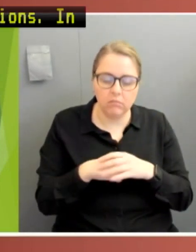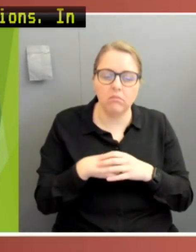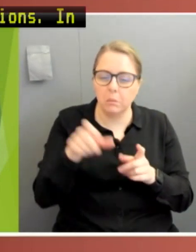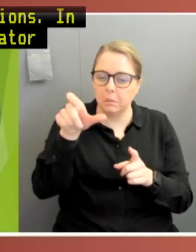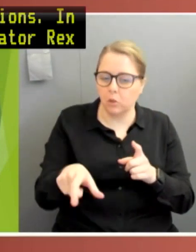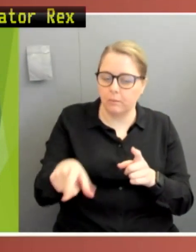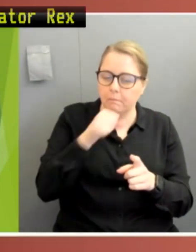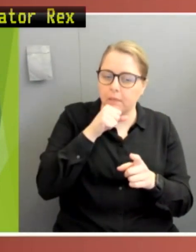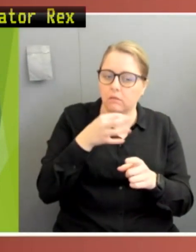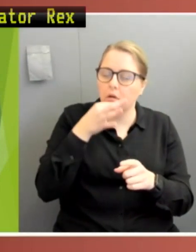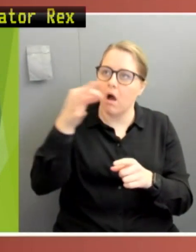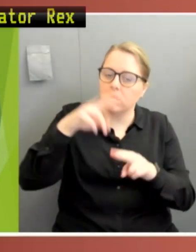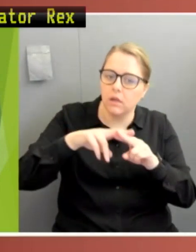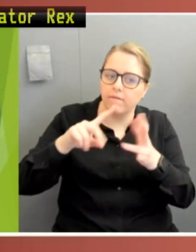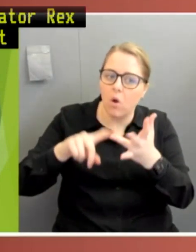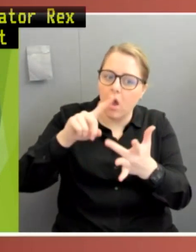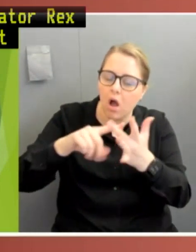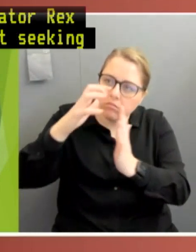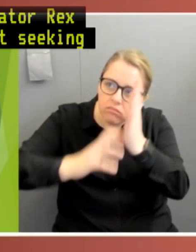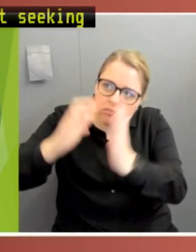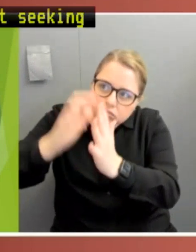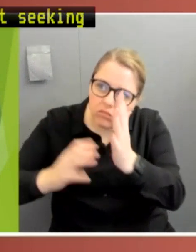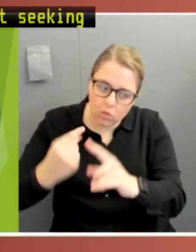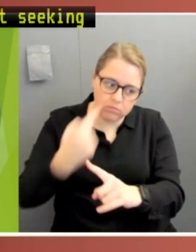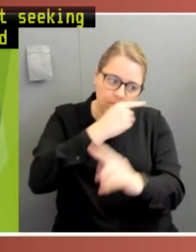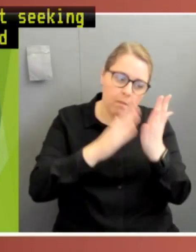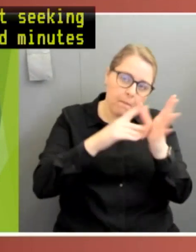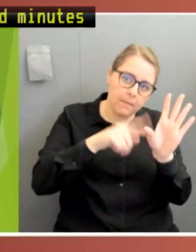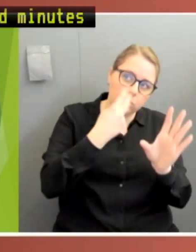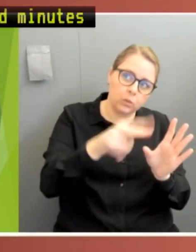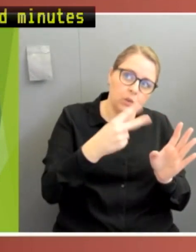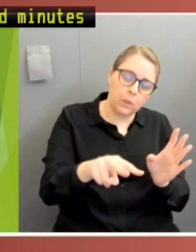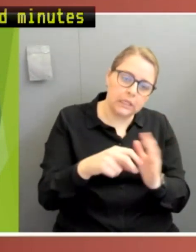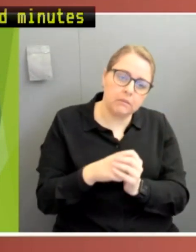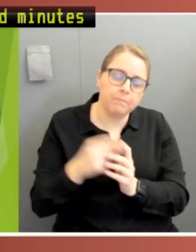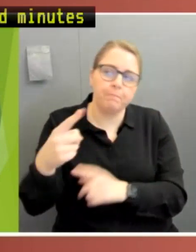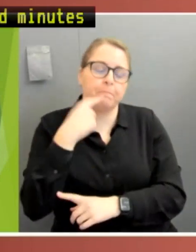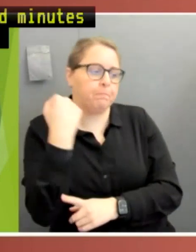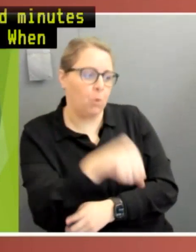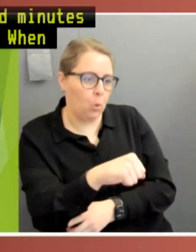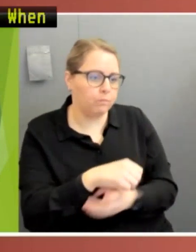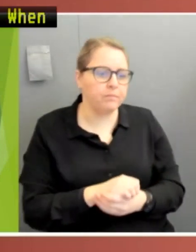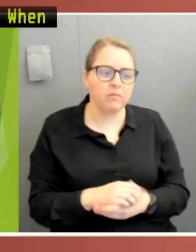meeting notes and minutes from the May 2020 meeting. When these were denied, he lodged a claim with the AAT.